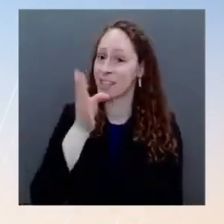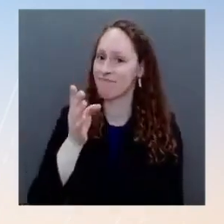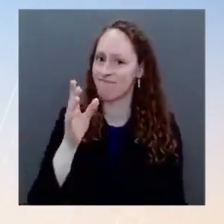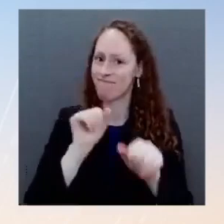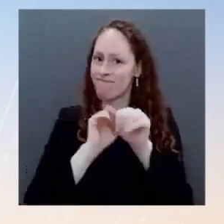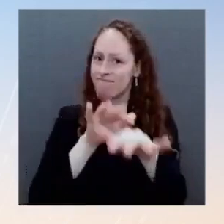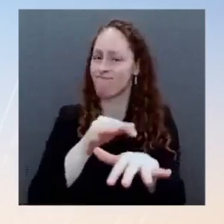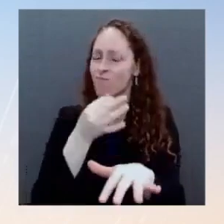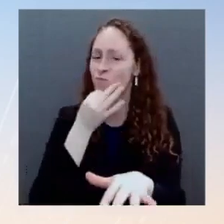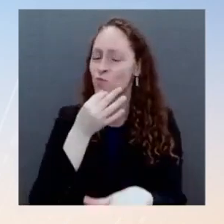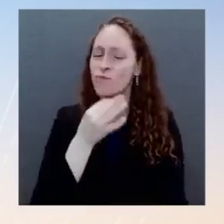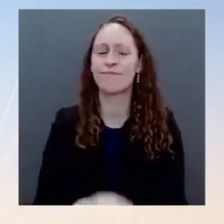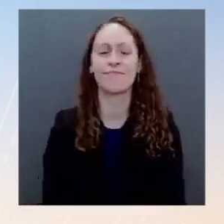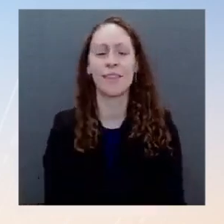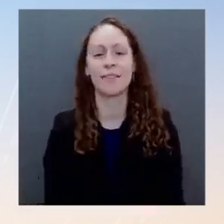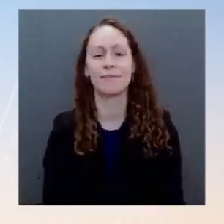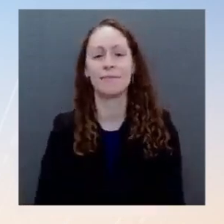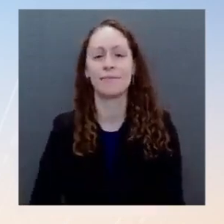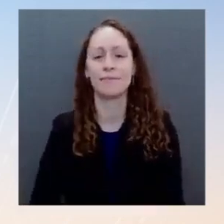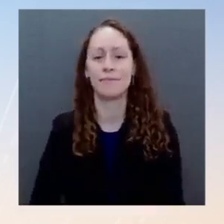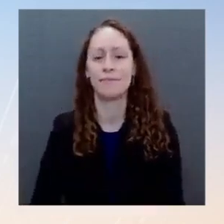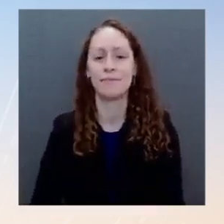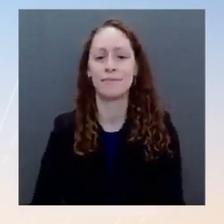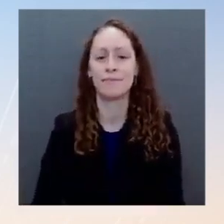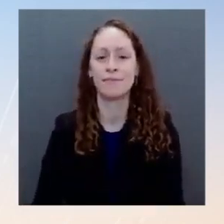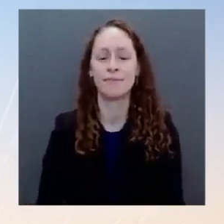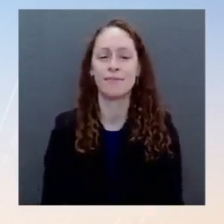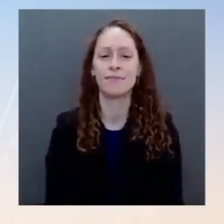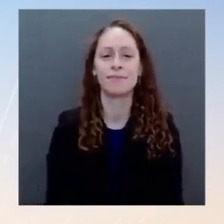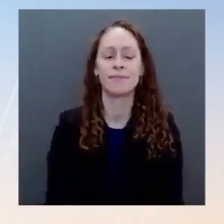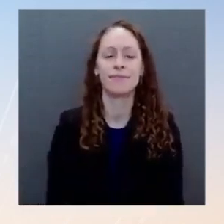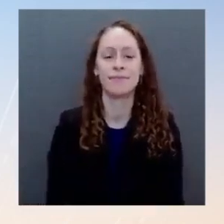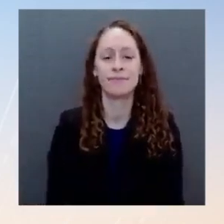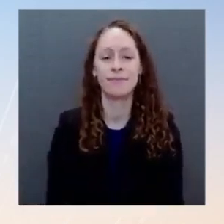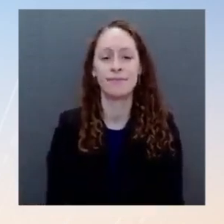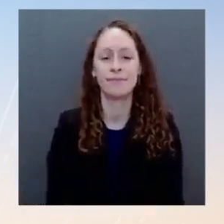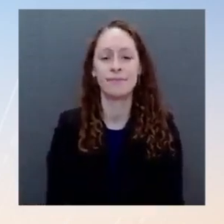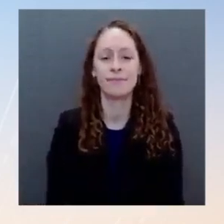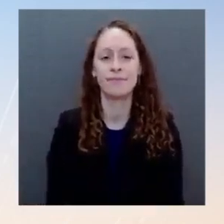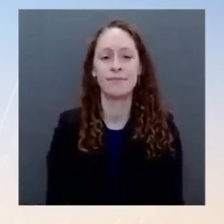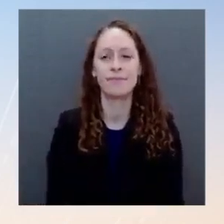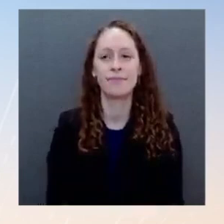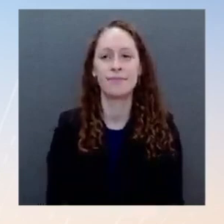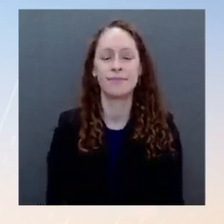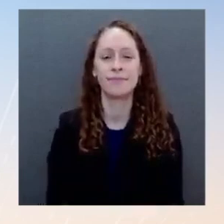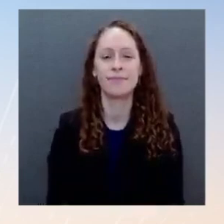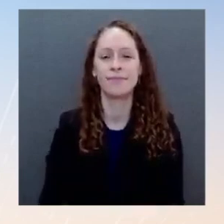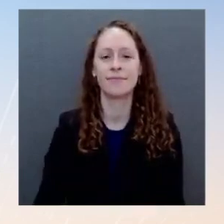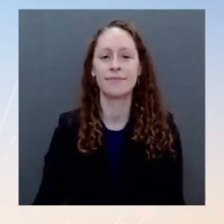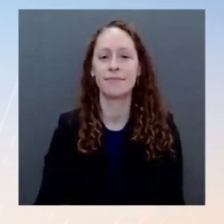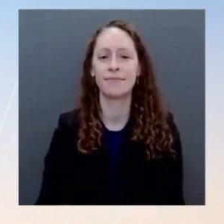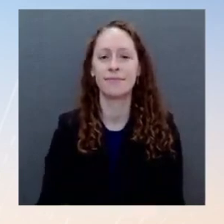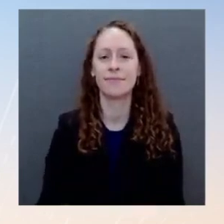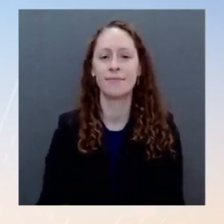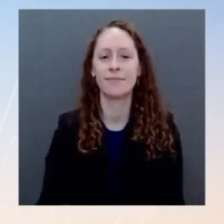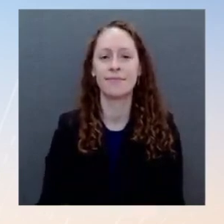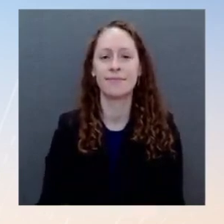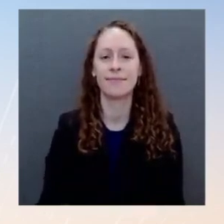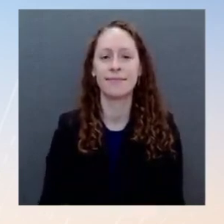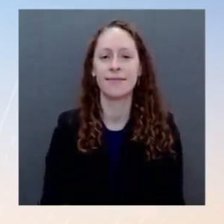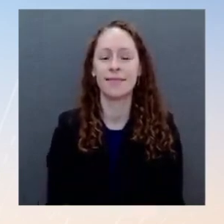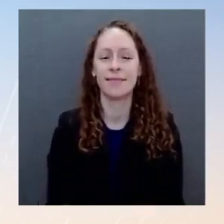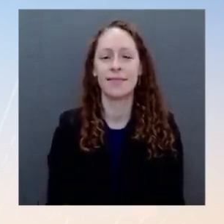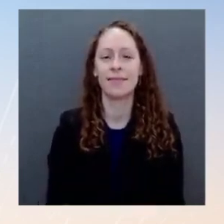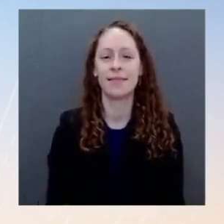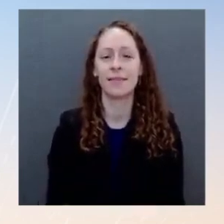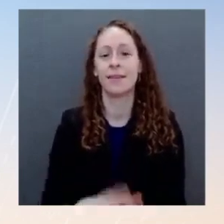These teams are in addition to more than the more than thousand staff that are already deployed to 26 states, two territories,